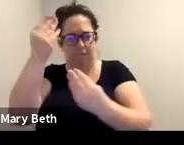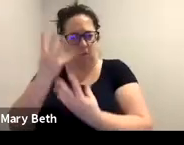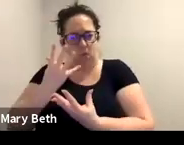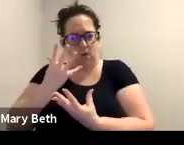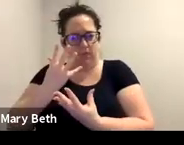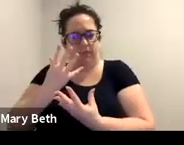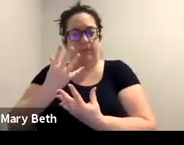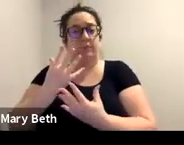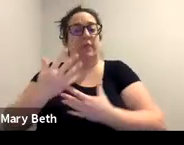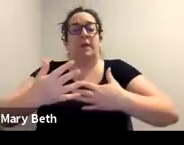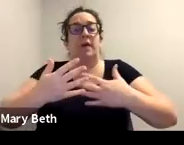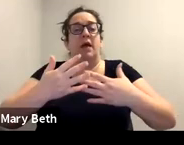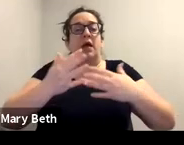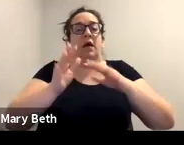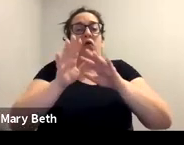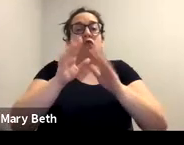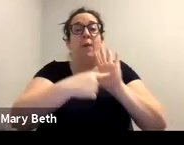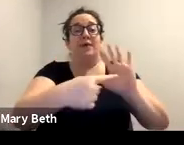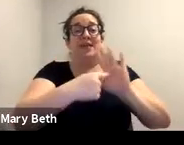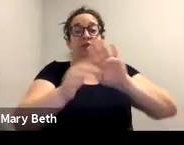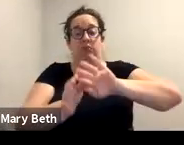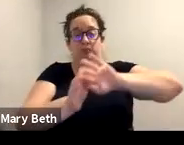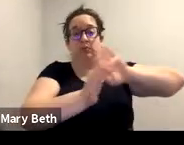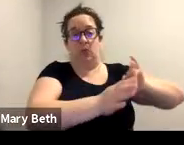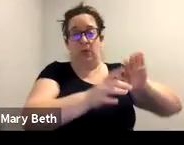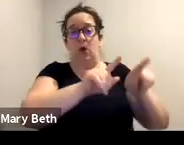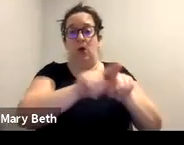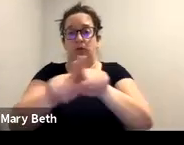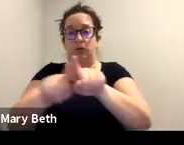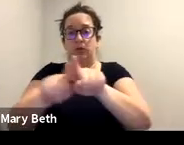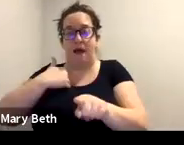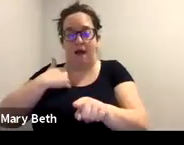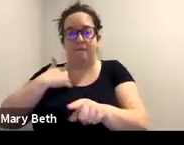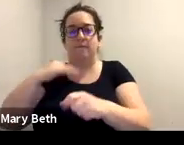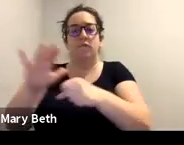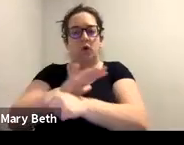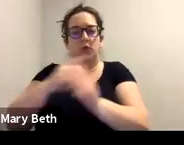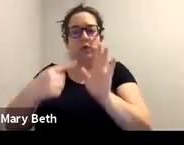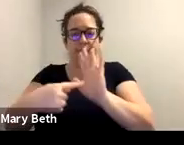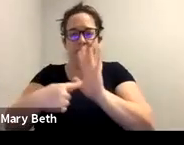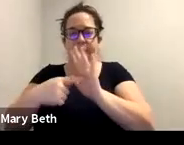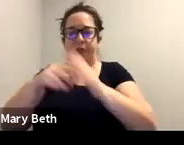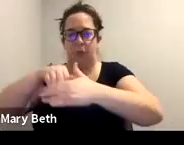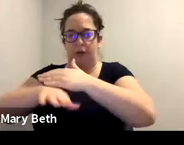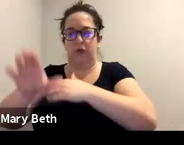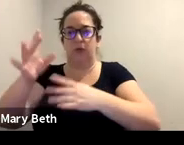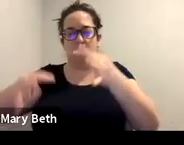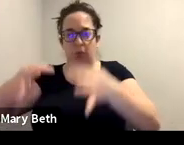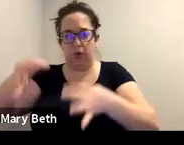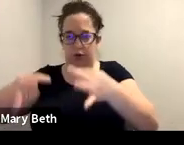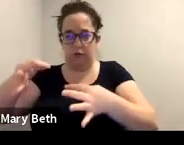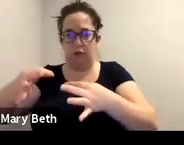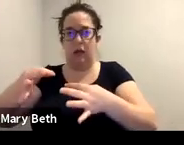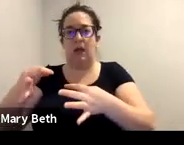have three tiers, essentially. So full representation where we're going into court. There's also consult brief level